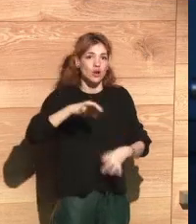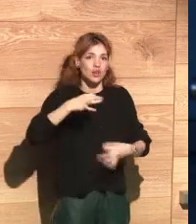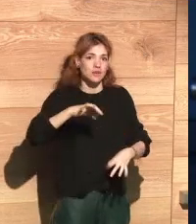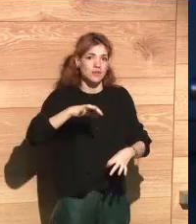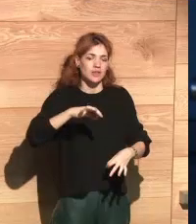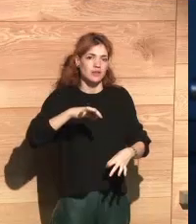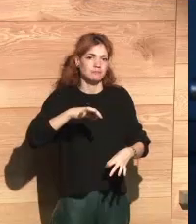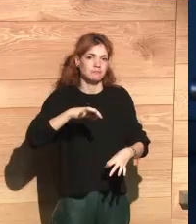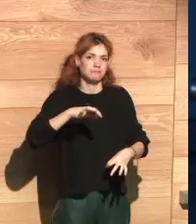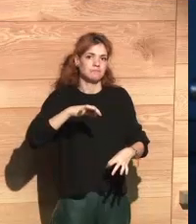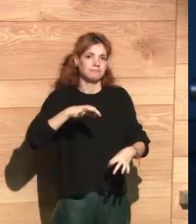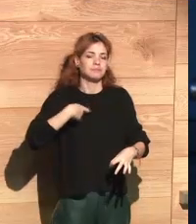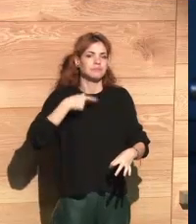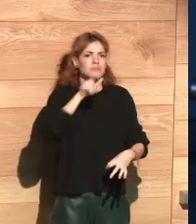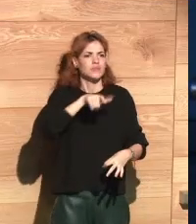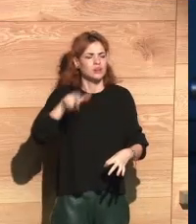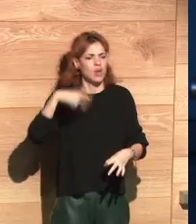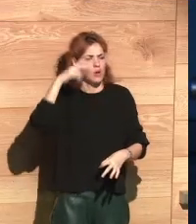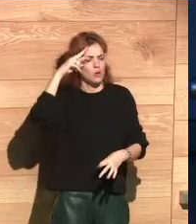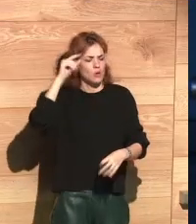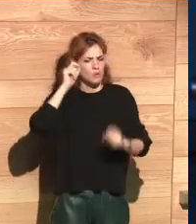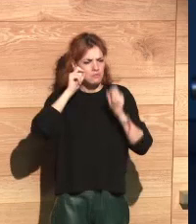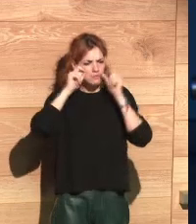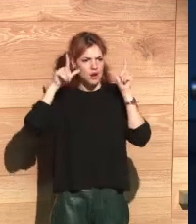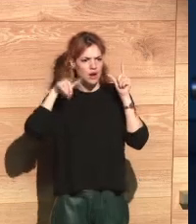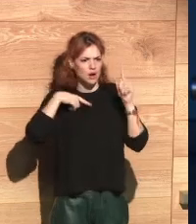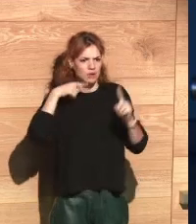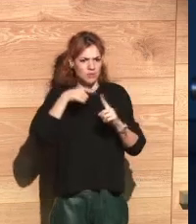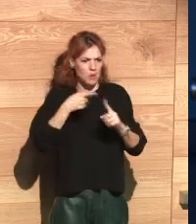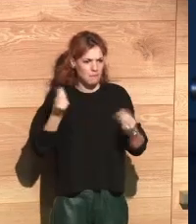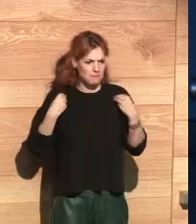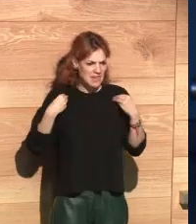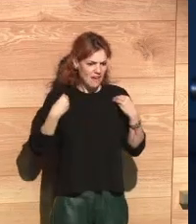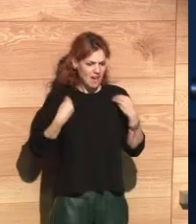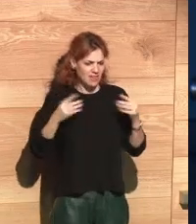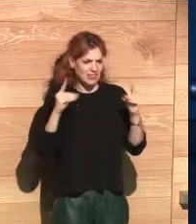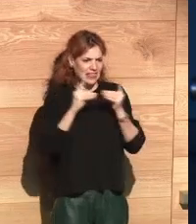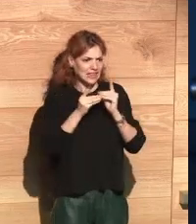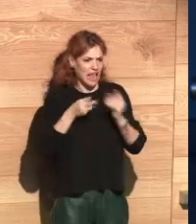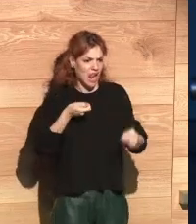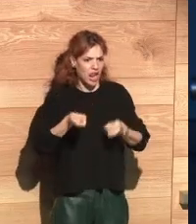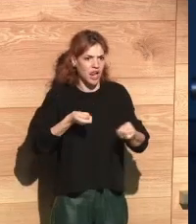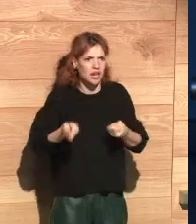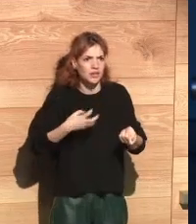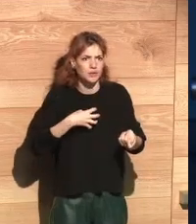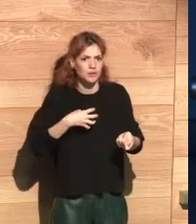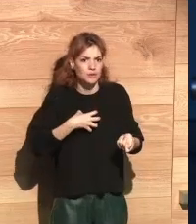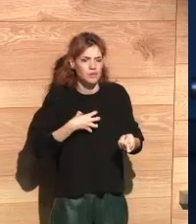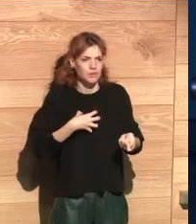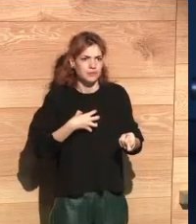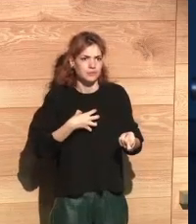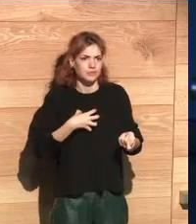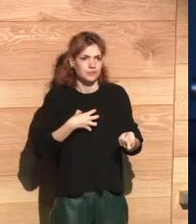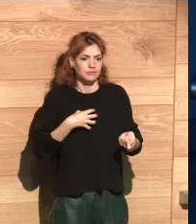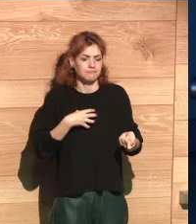of course, this has raised many concerns because they fear they might lose the